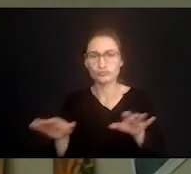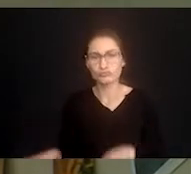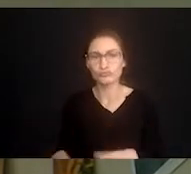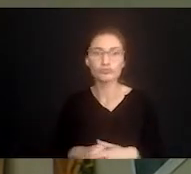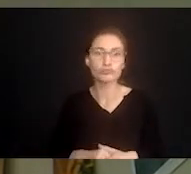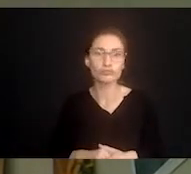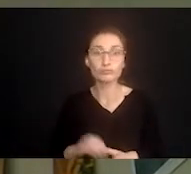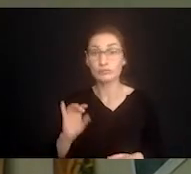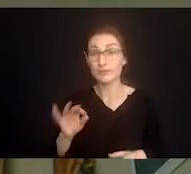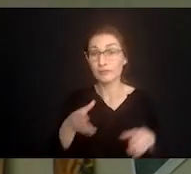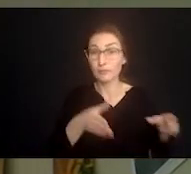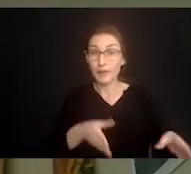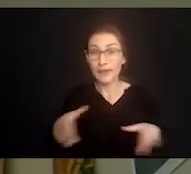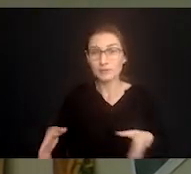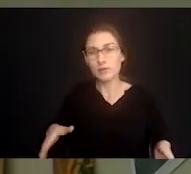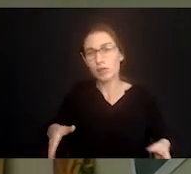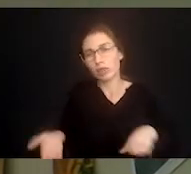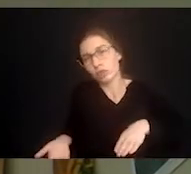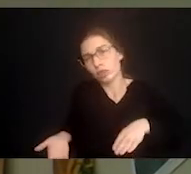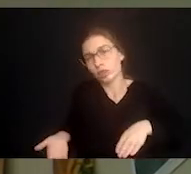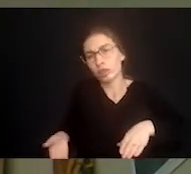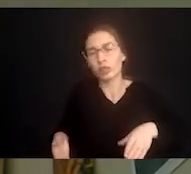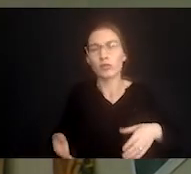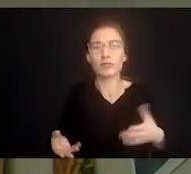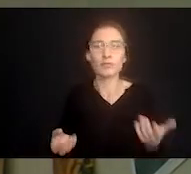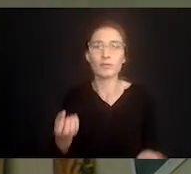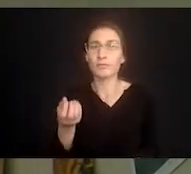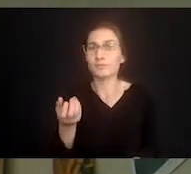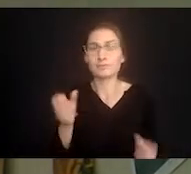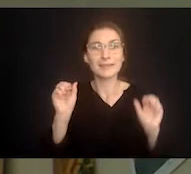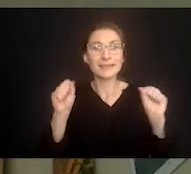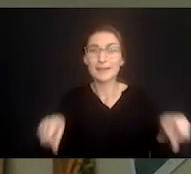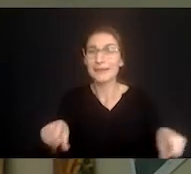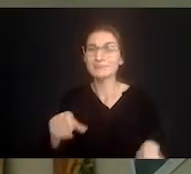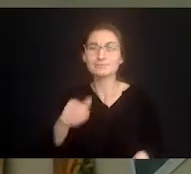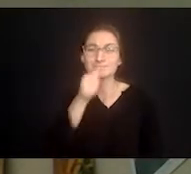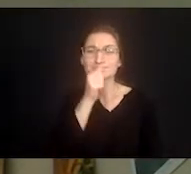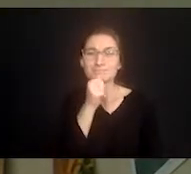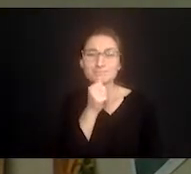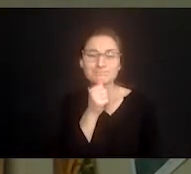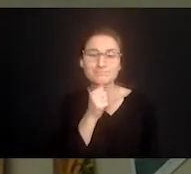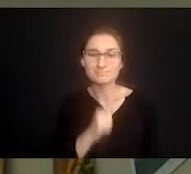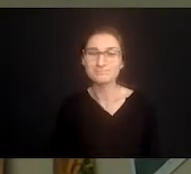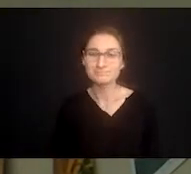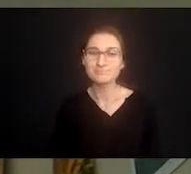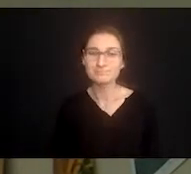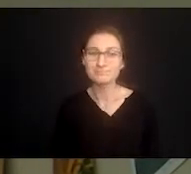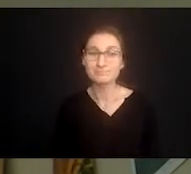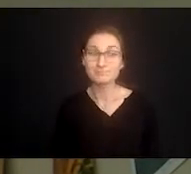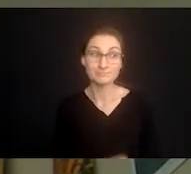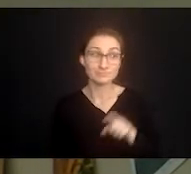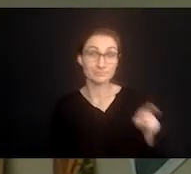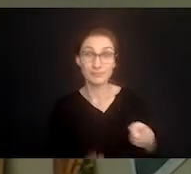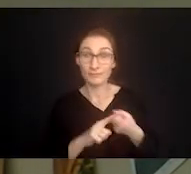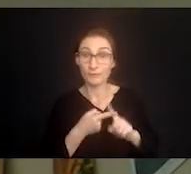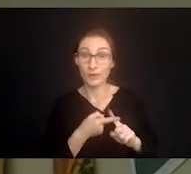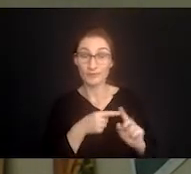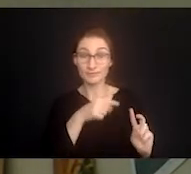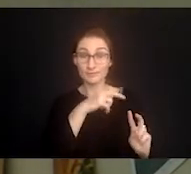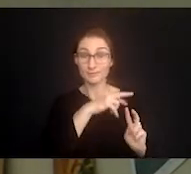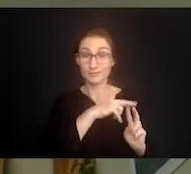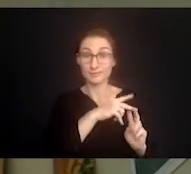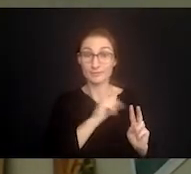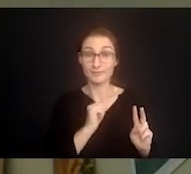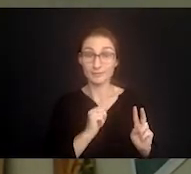his pant seam wasn't exactly centered he could live with it for the day because he knew he was doing something good for me. In our